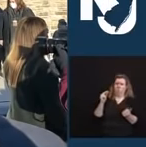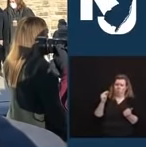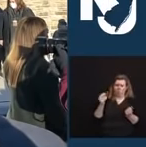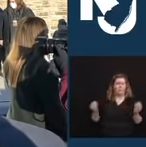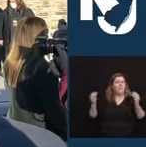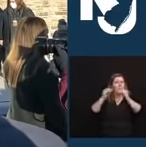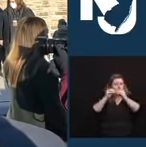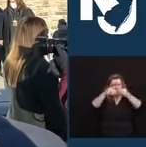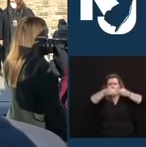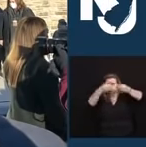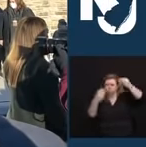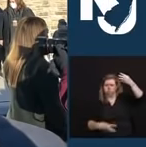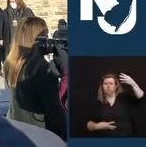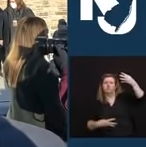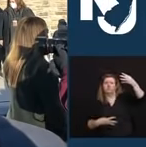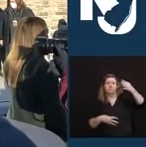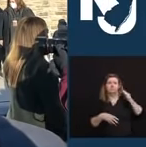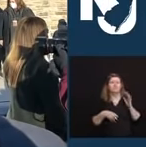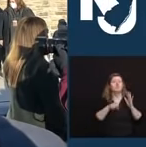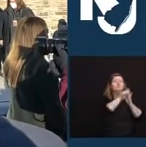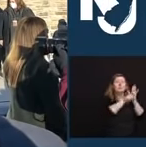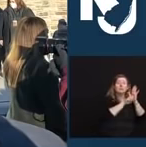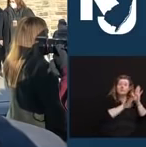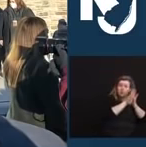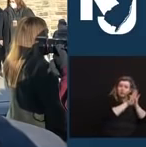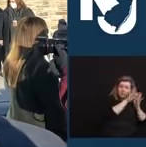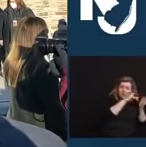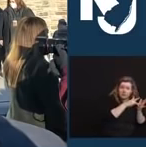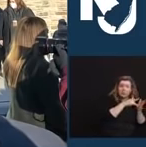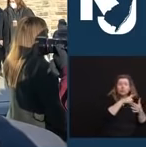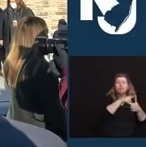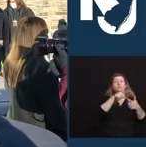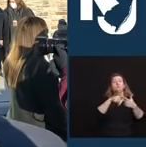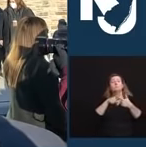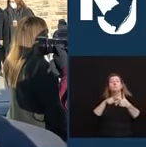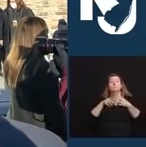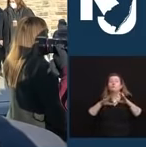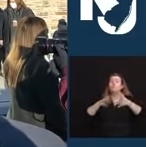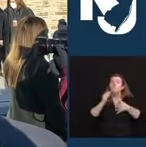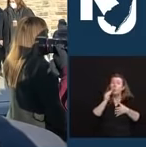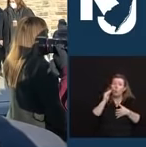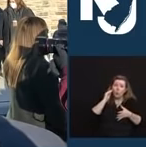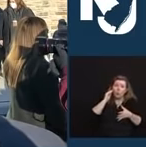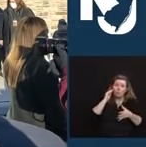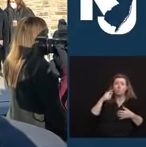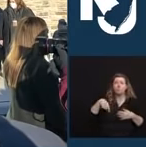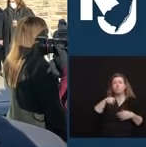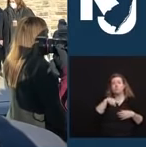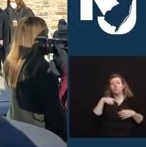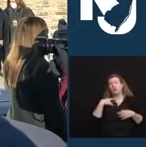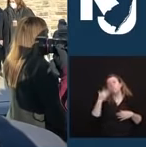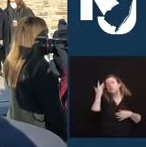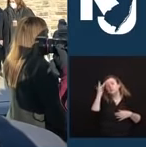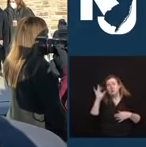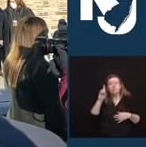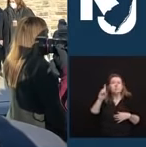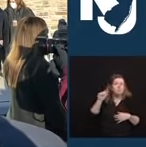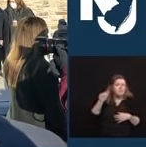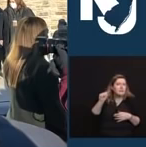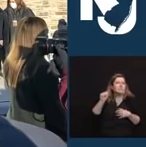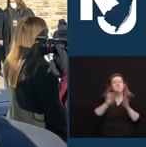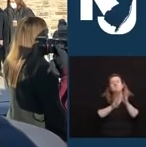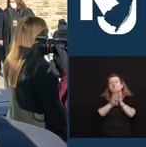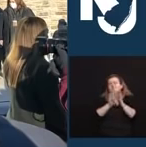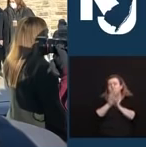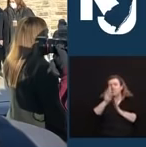centers, as we've mentioned, our group homes for individuals with intellectual and developmental disabilities, federal housing and